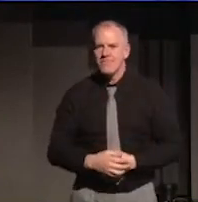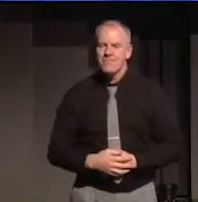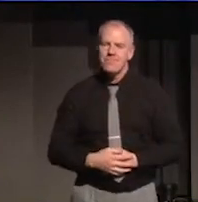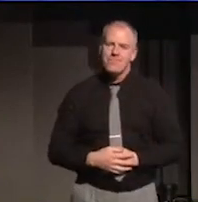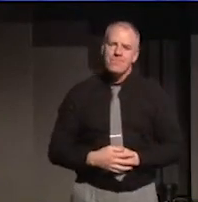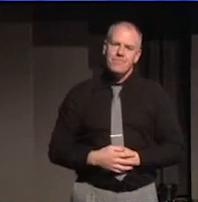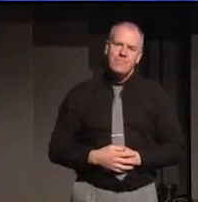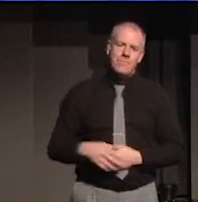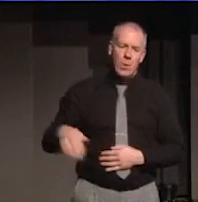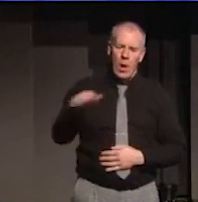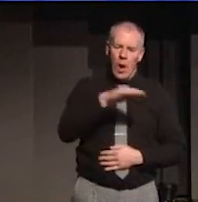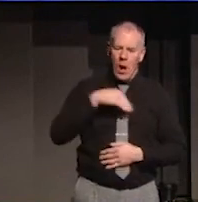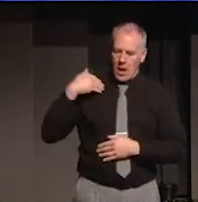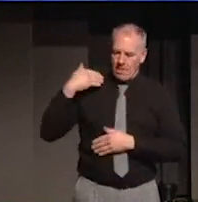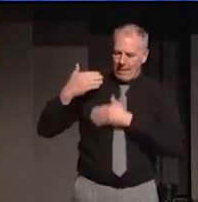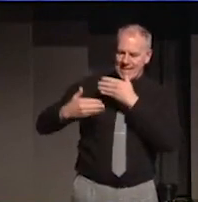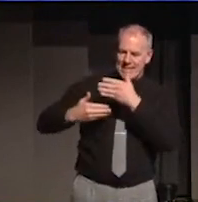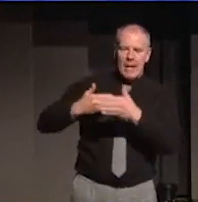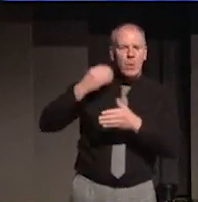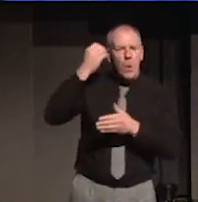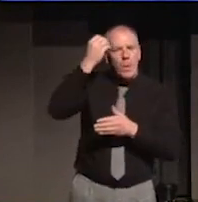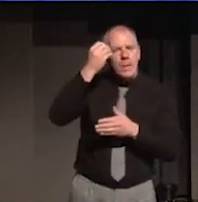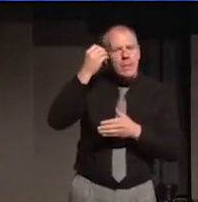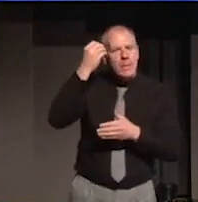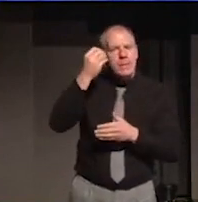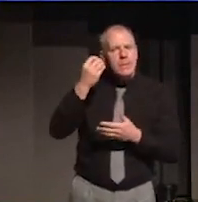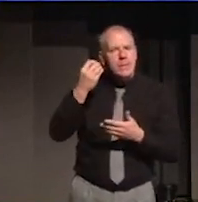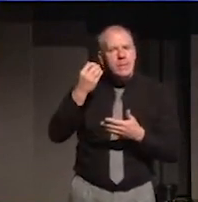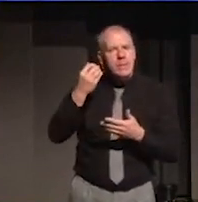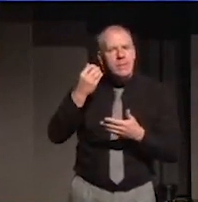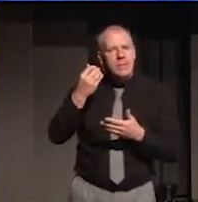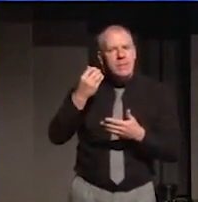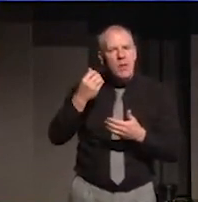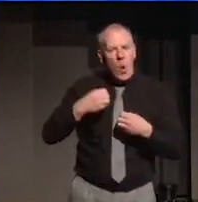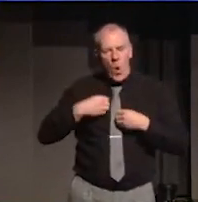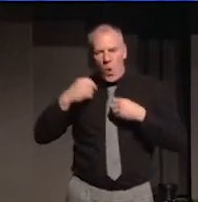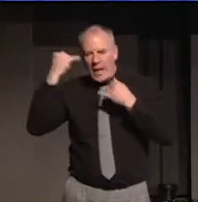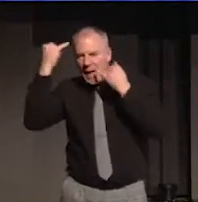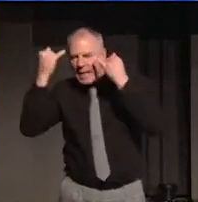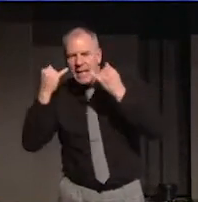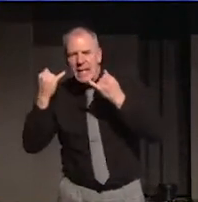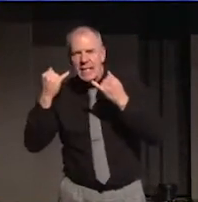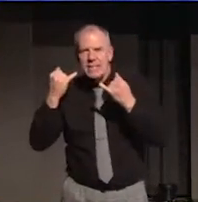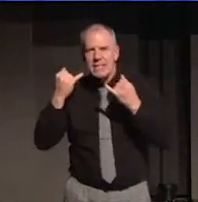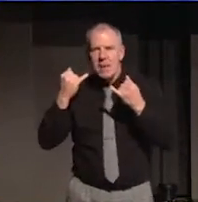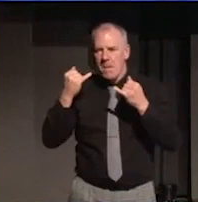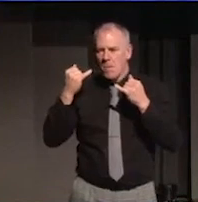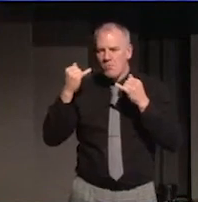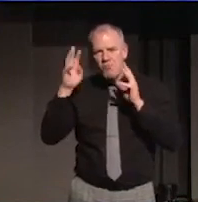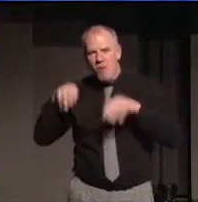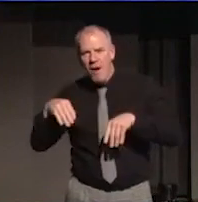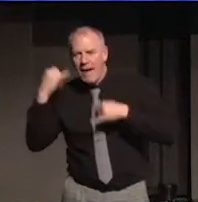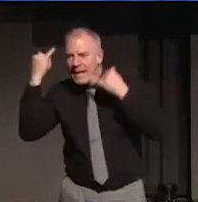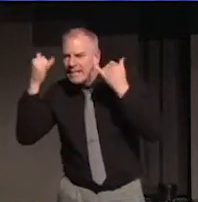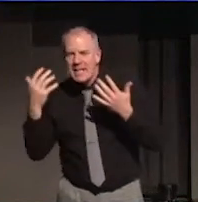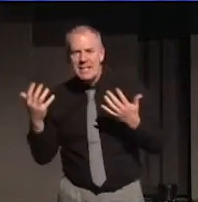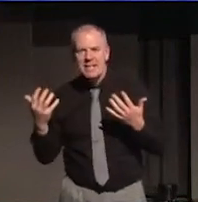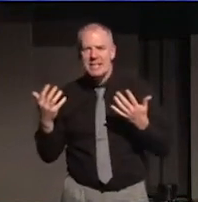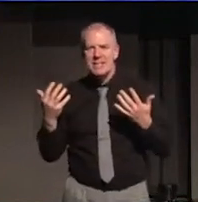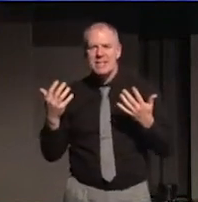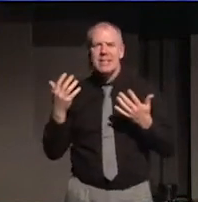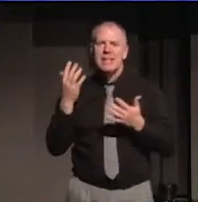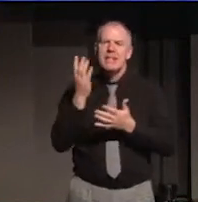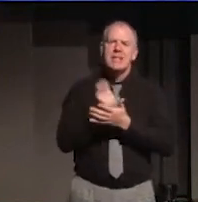We all pass down our opinions, our preconceptions, and our misconceptions, usually without